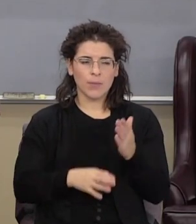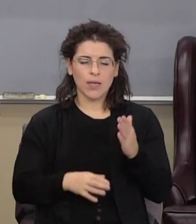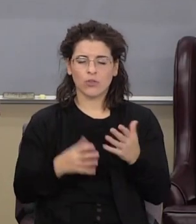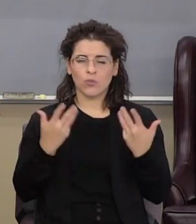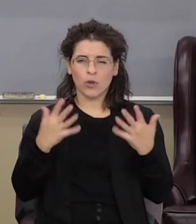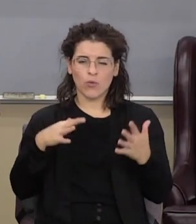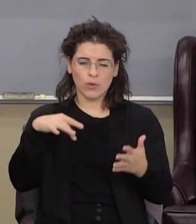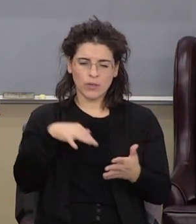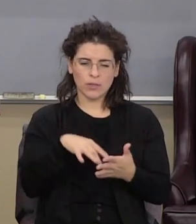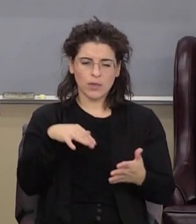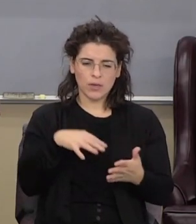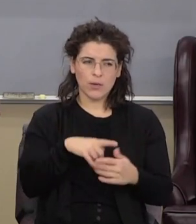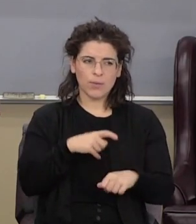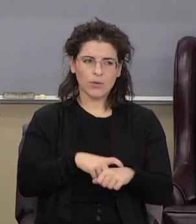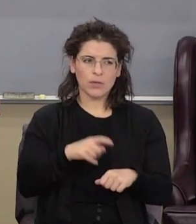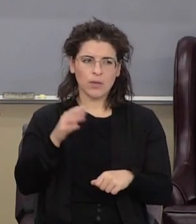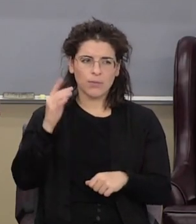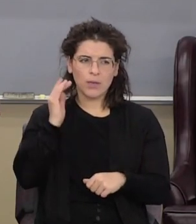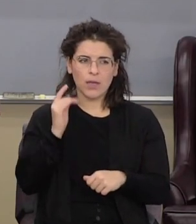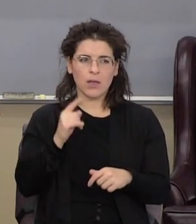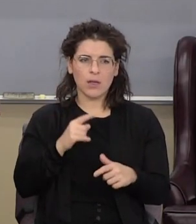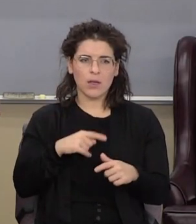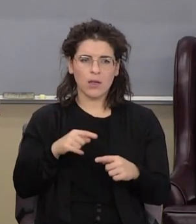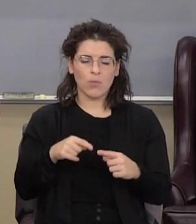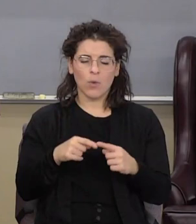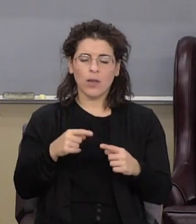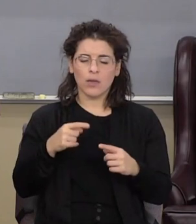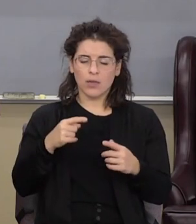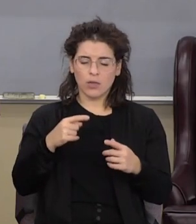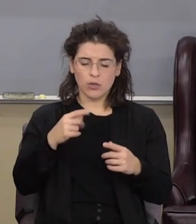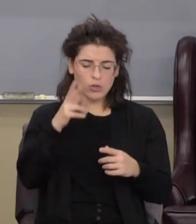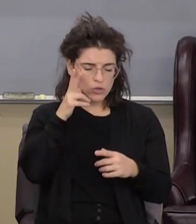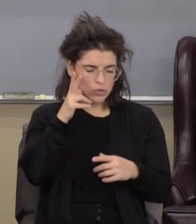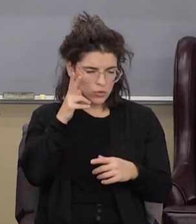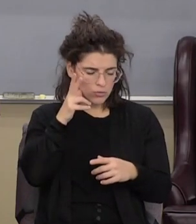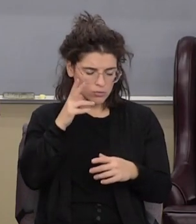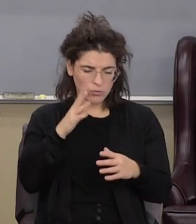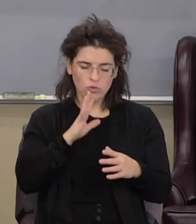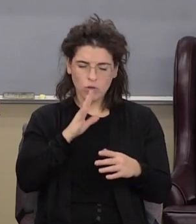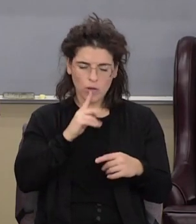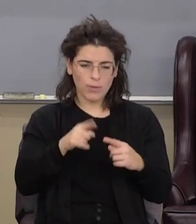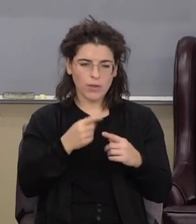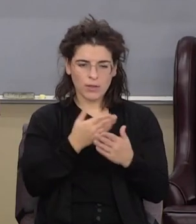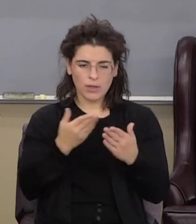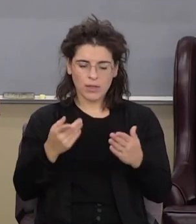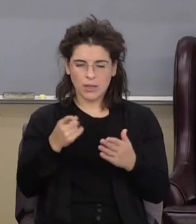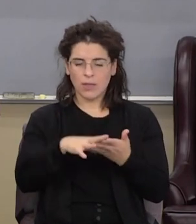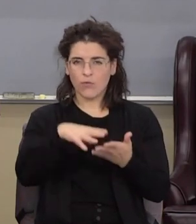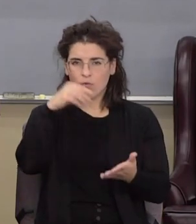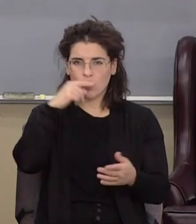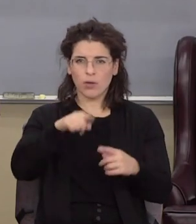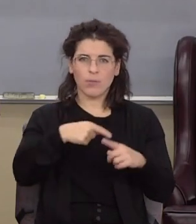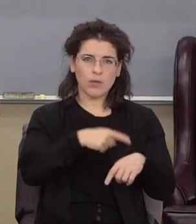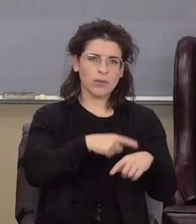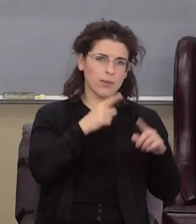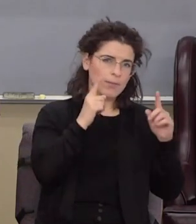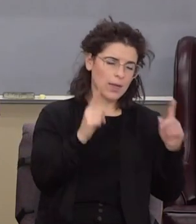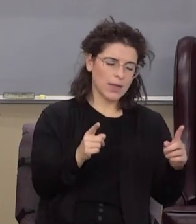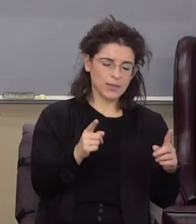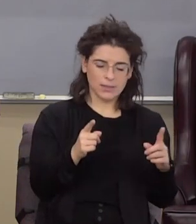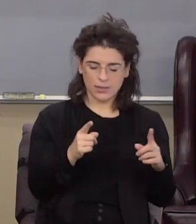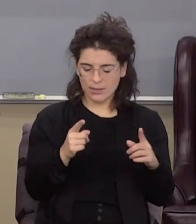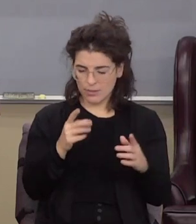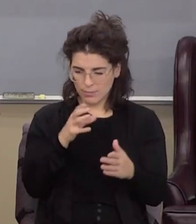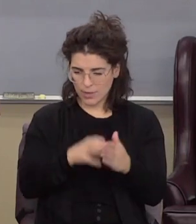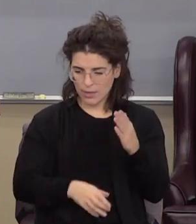already about time past. And when he talks about the things that we've learned about time past, this passage demonstrates are